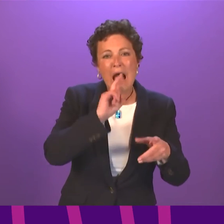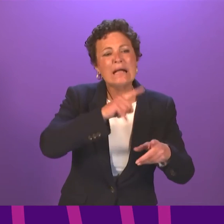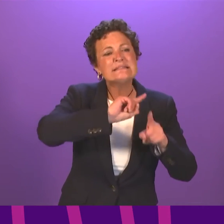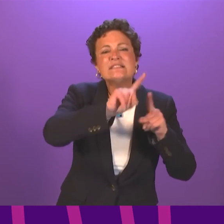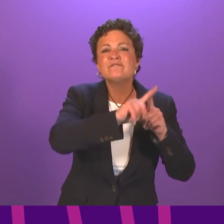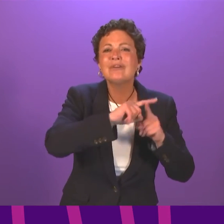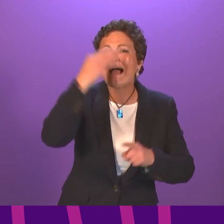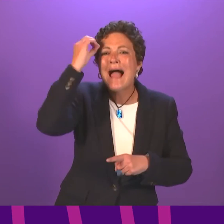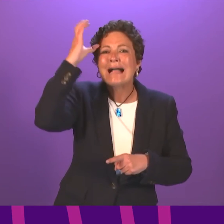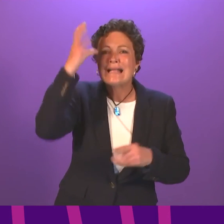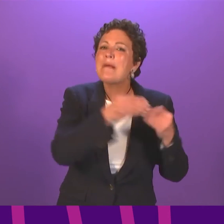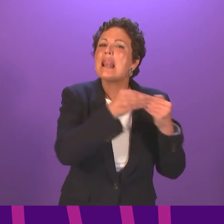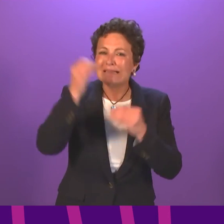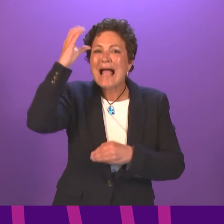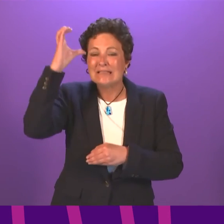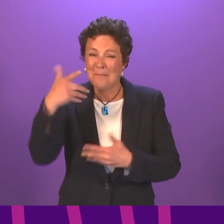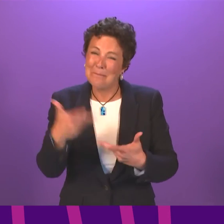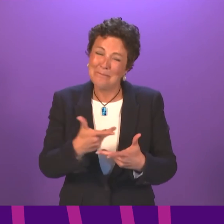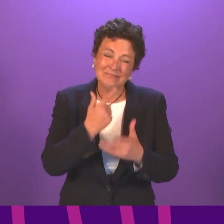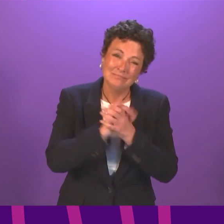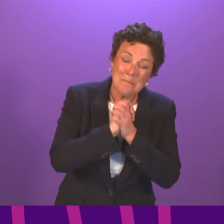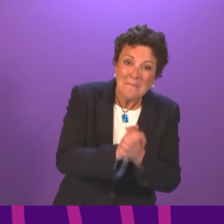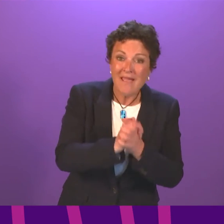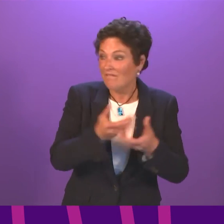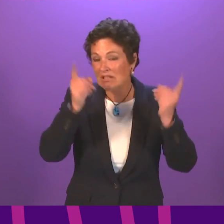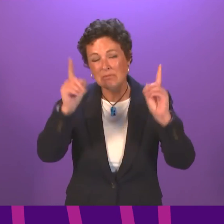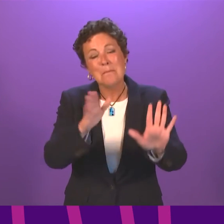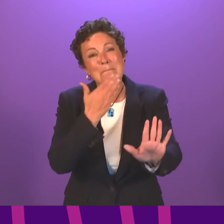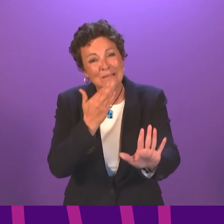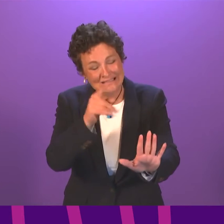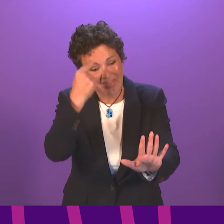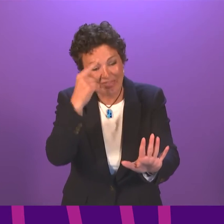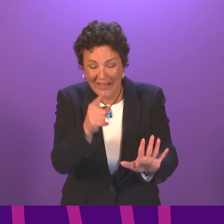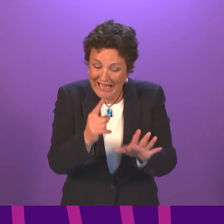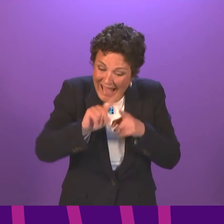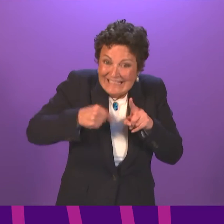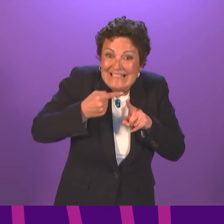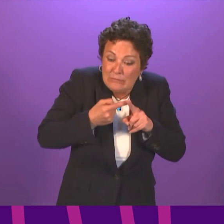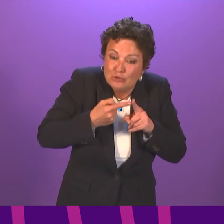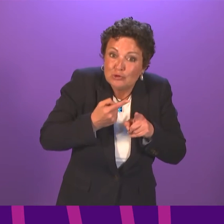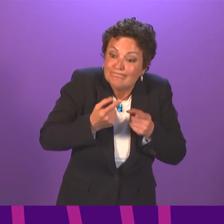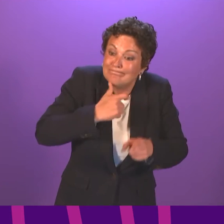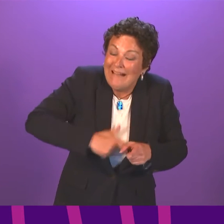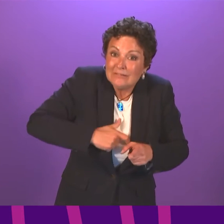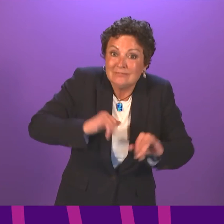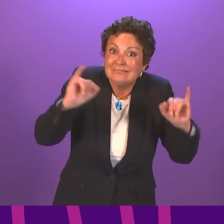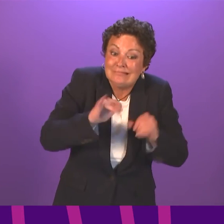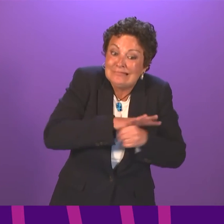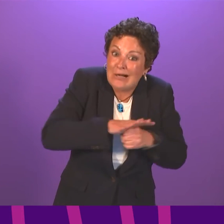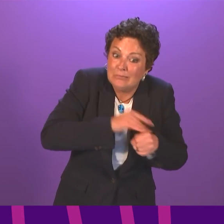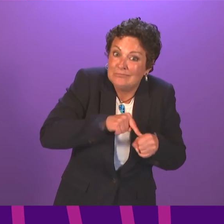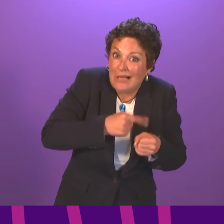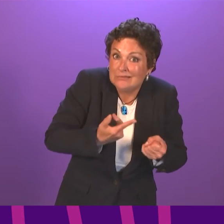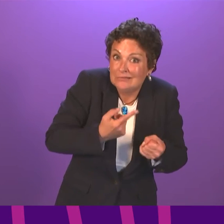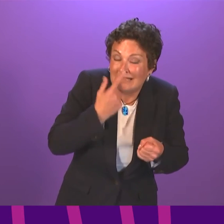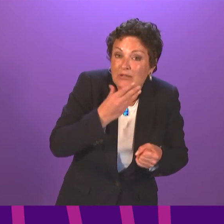academics beg the First Minister to listen and ensure exceptional personal circumstances can be used to appeal grades. One such